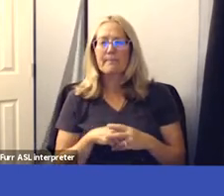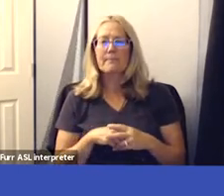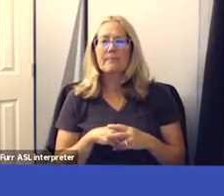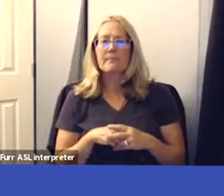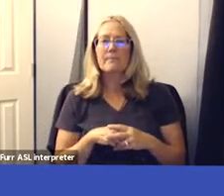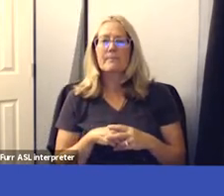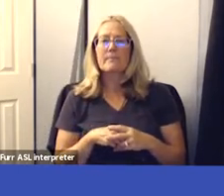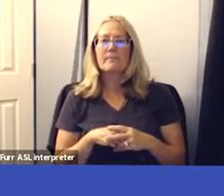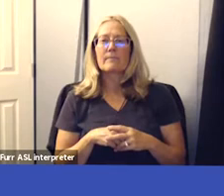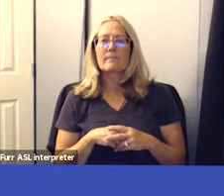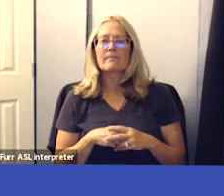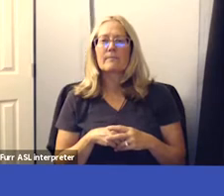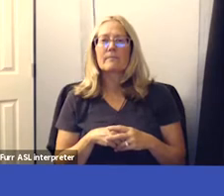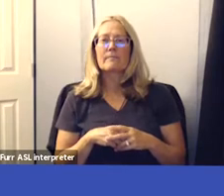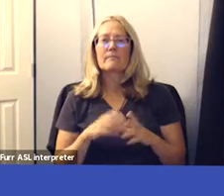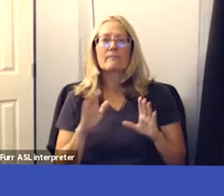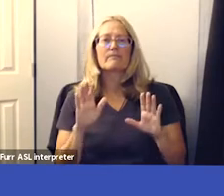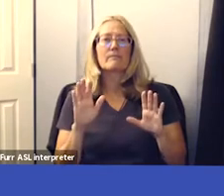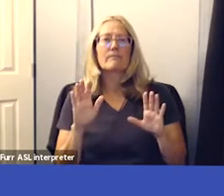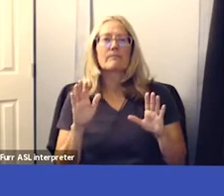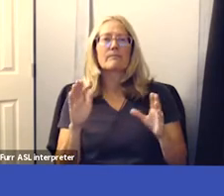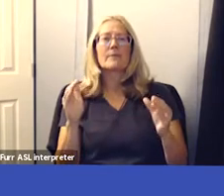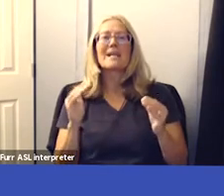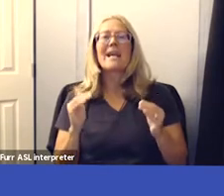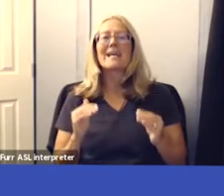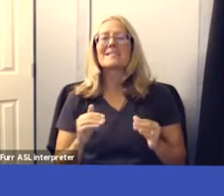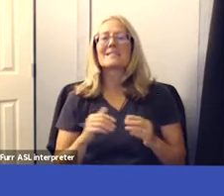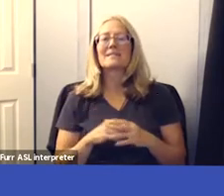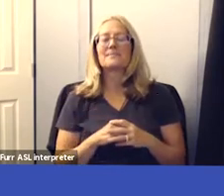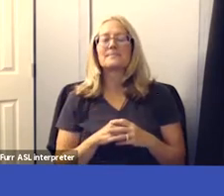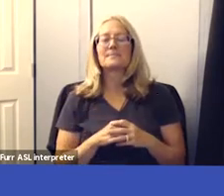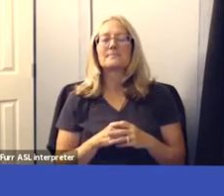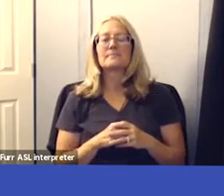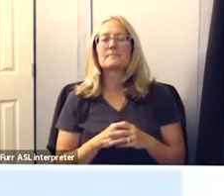let's go to the next slide